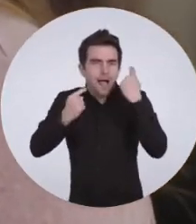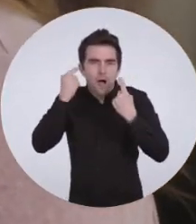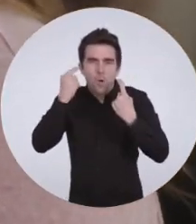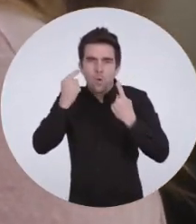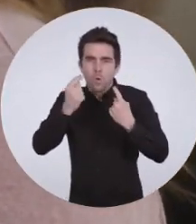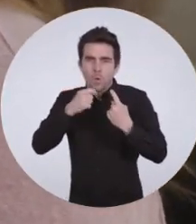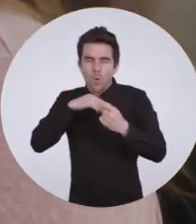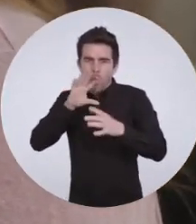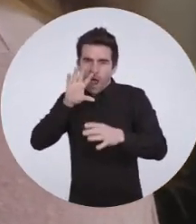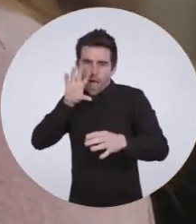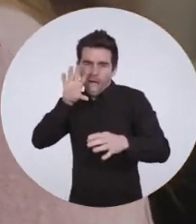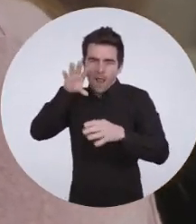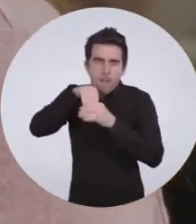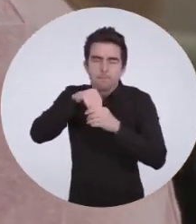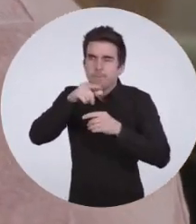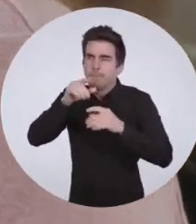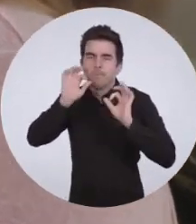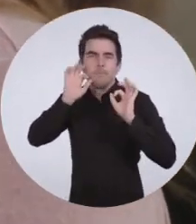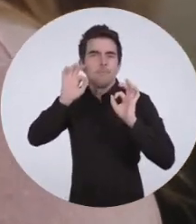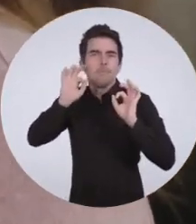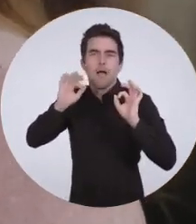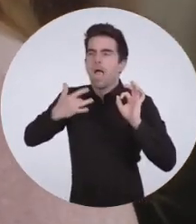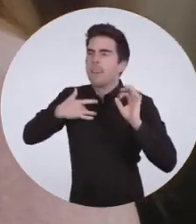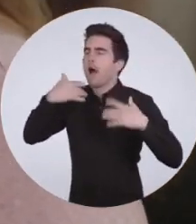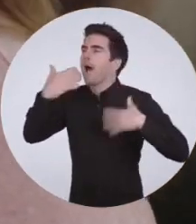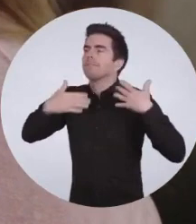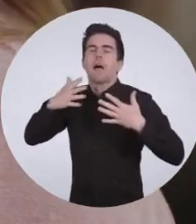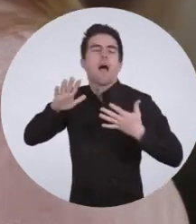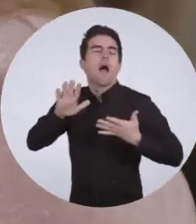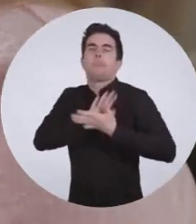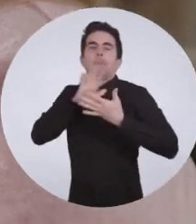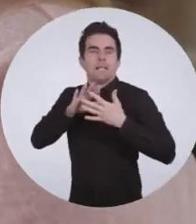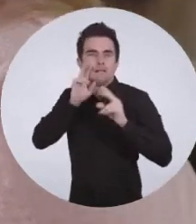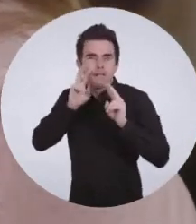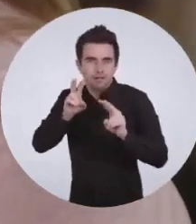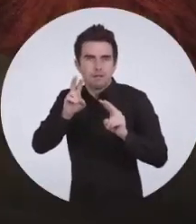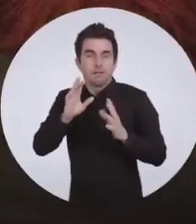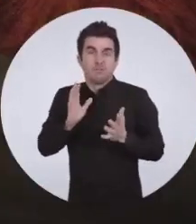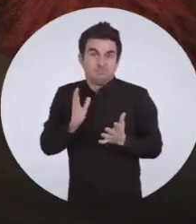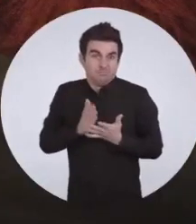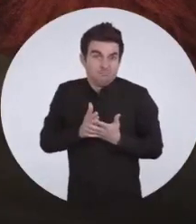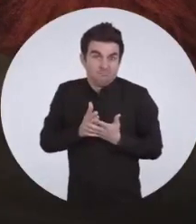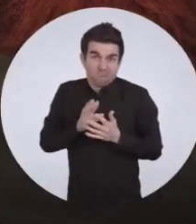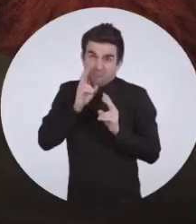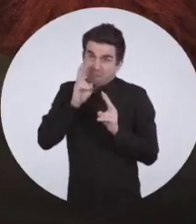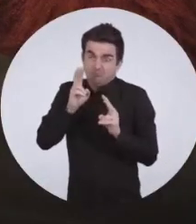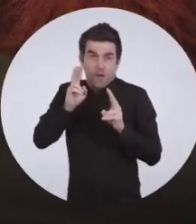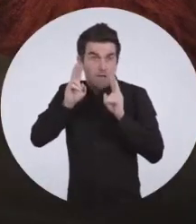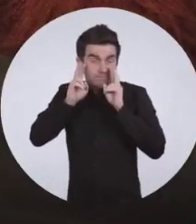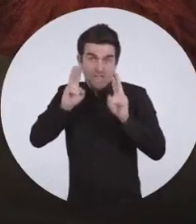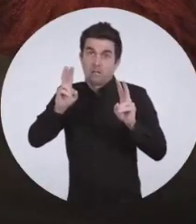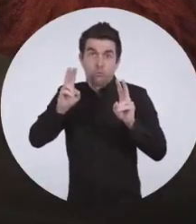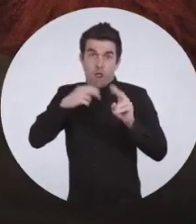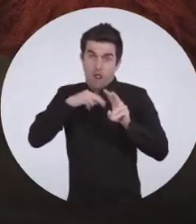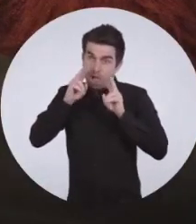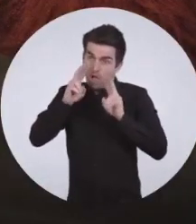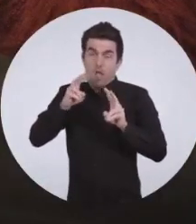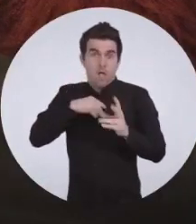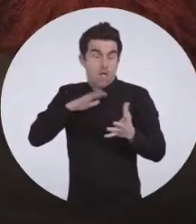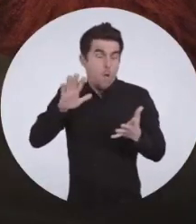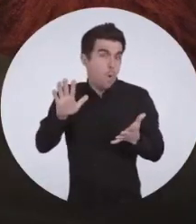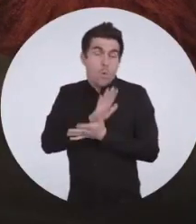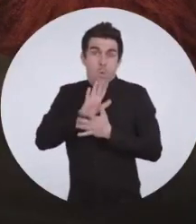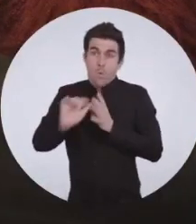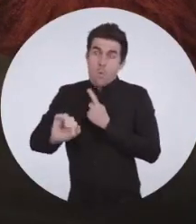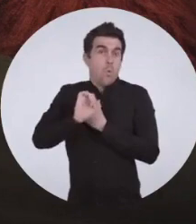design, and really immerse myself in this utopia dedicated to happiness. Safe to say, this movie was a visual feast and